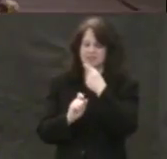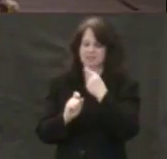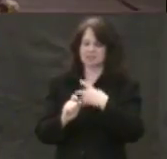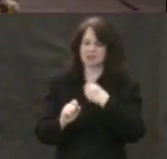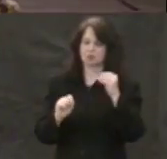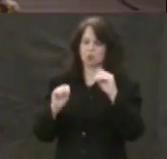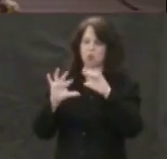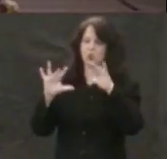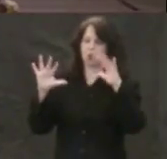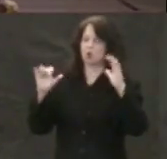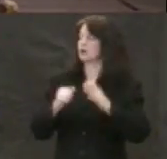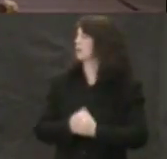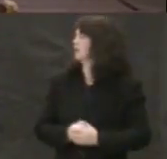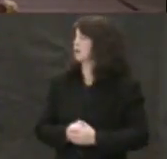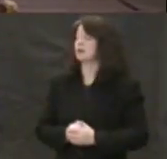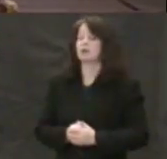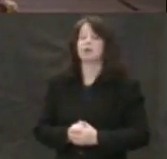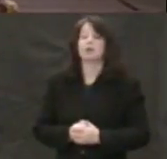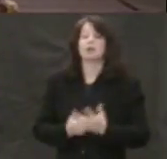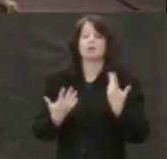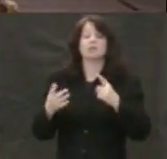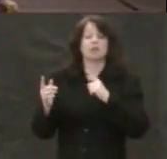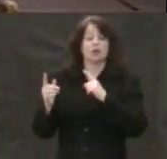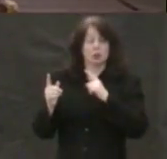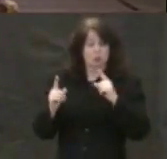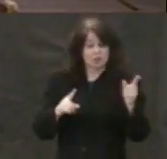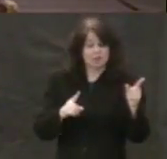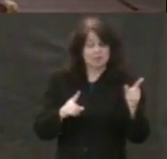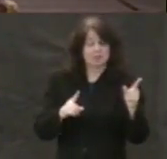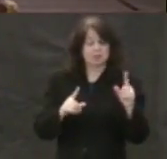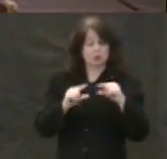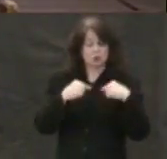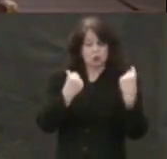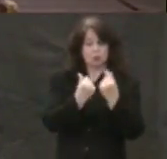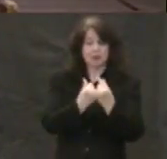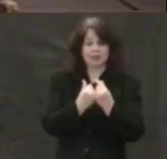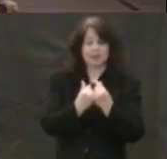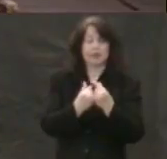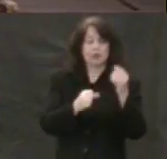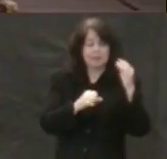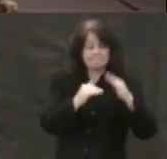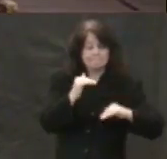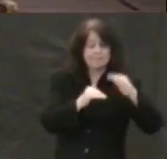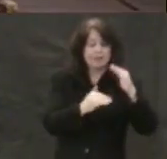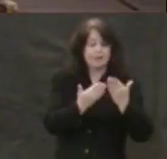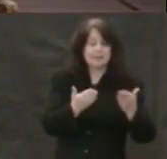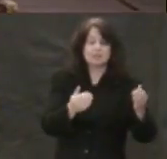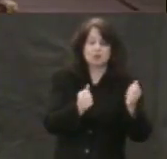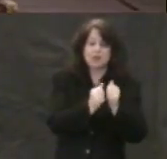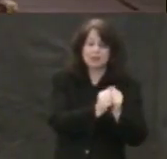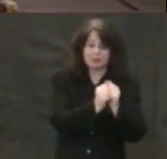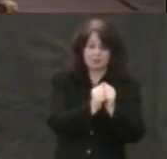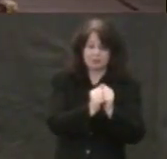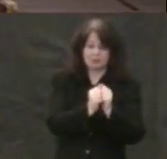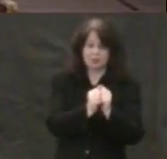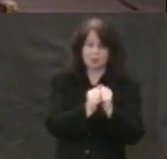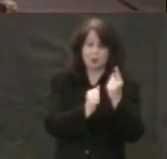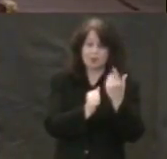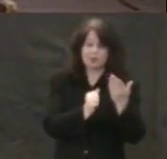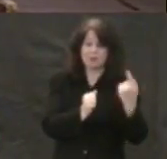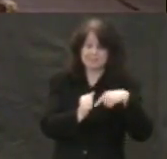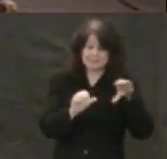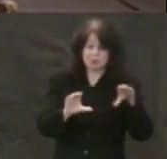We did many enjoyable things together. The most intriguing part of the day was an escape challenge.